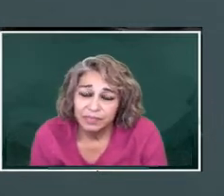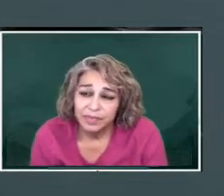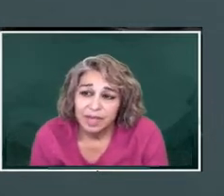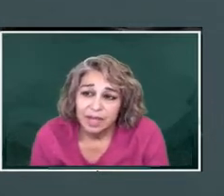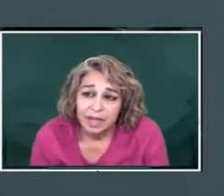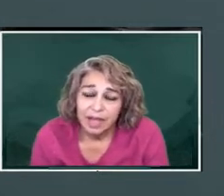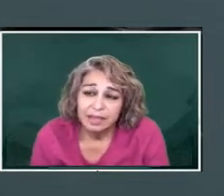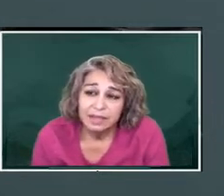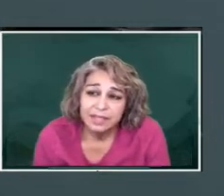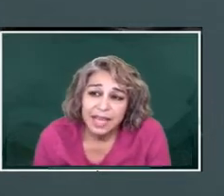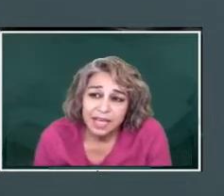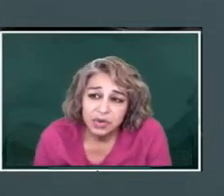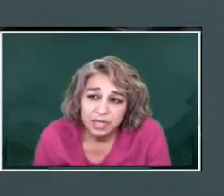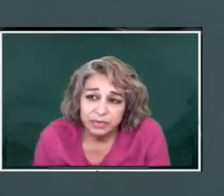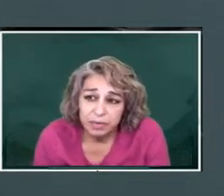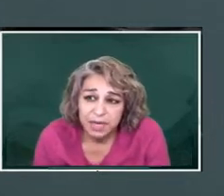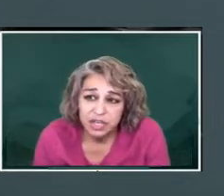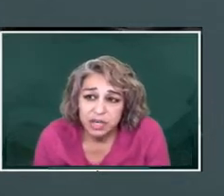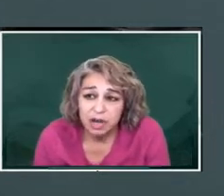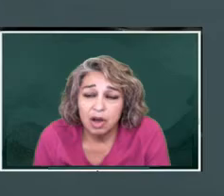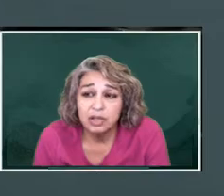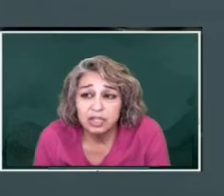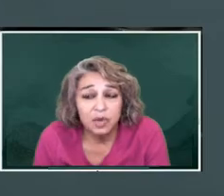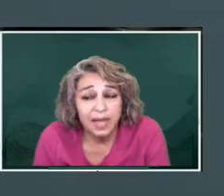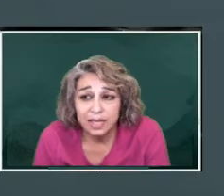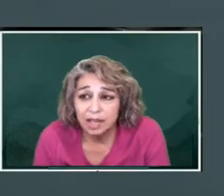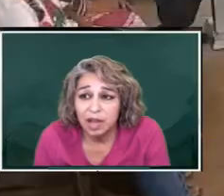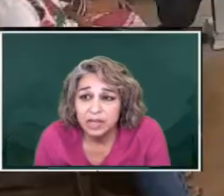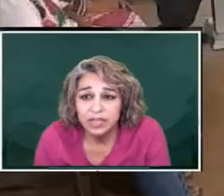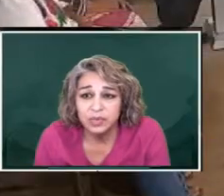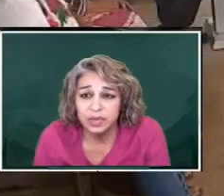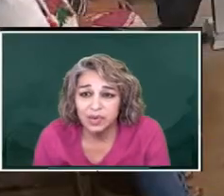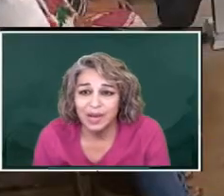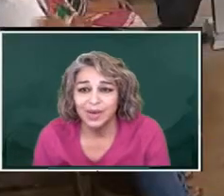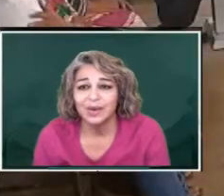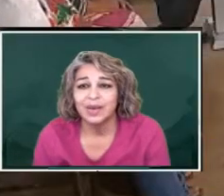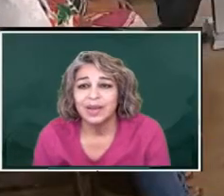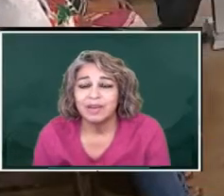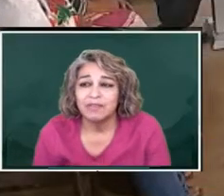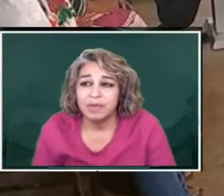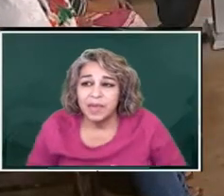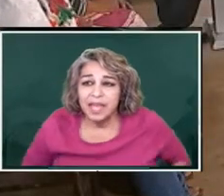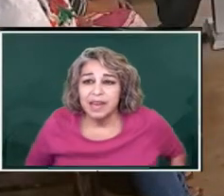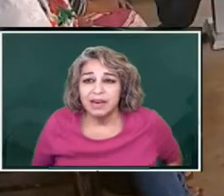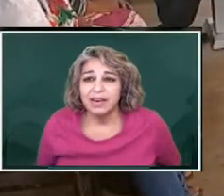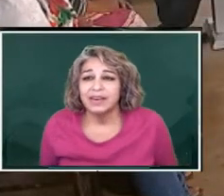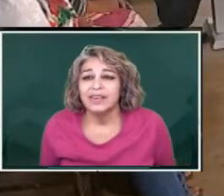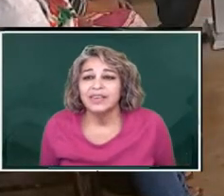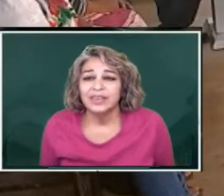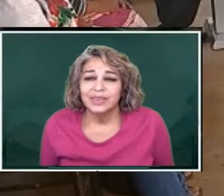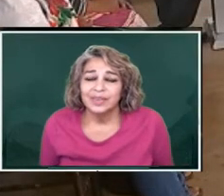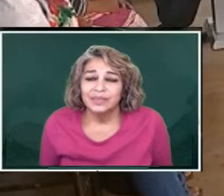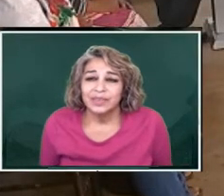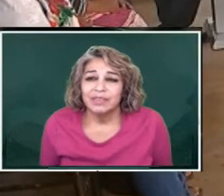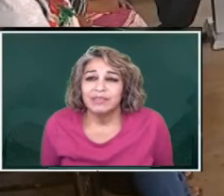And the second transformation also had a lot to do with Durango. From here,